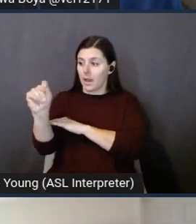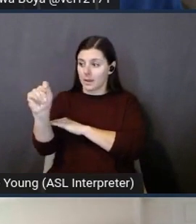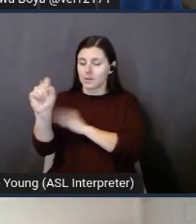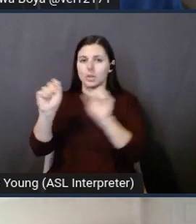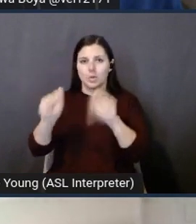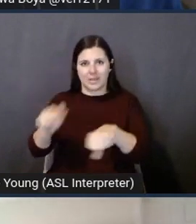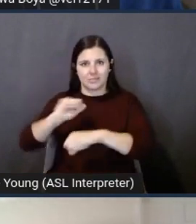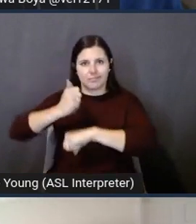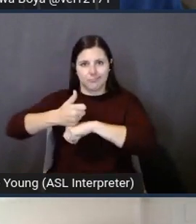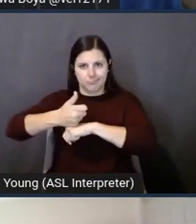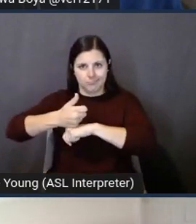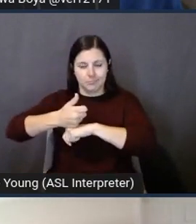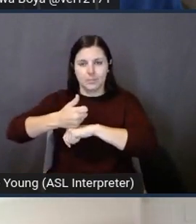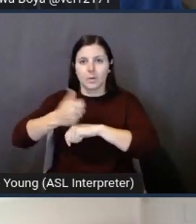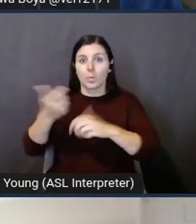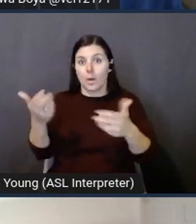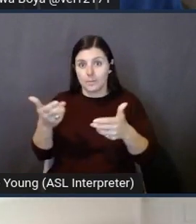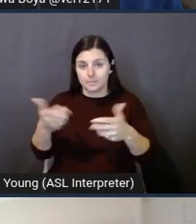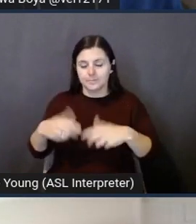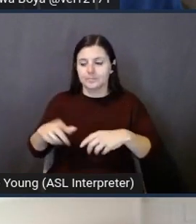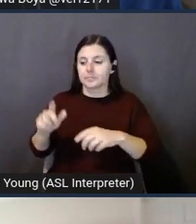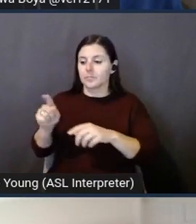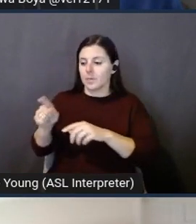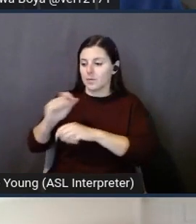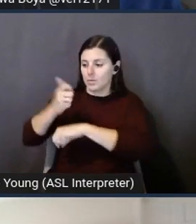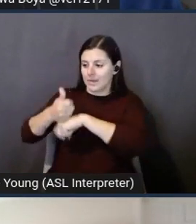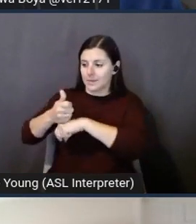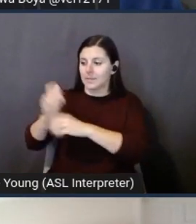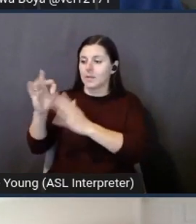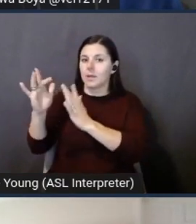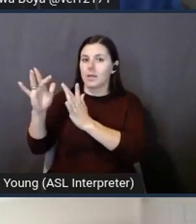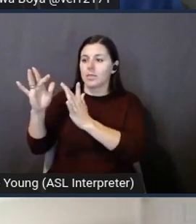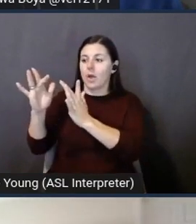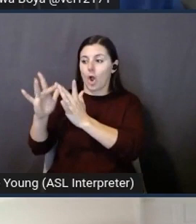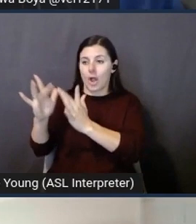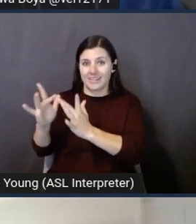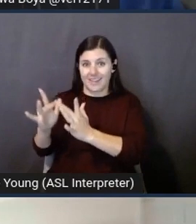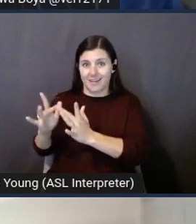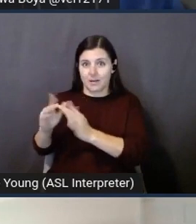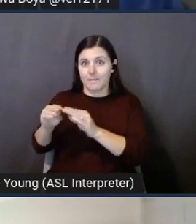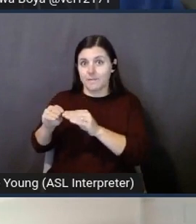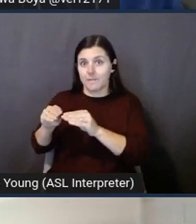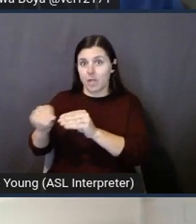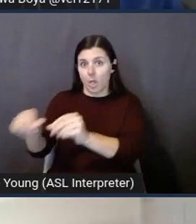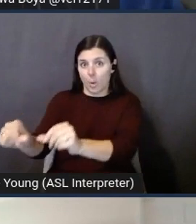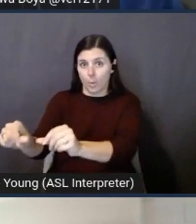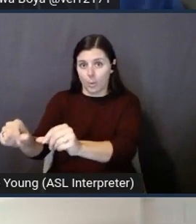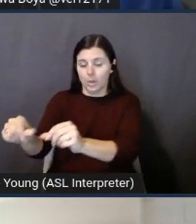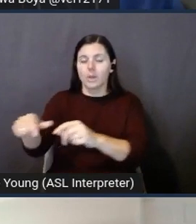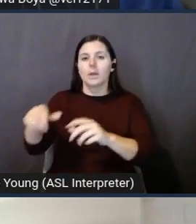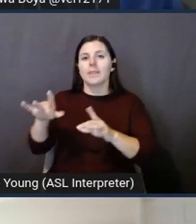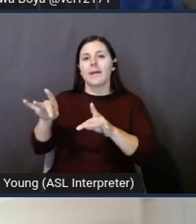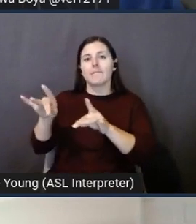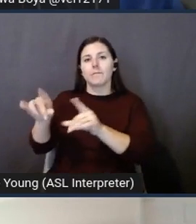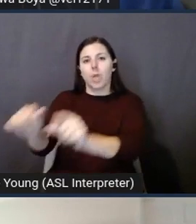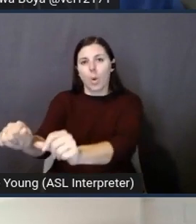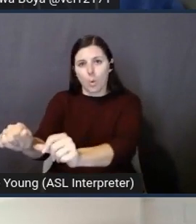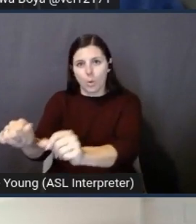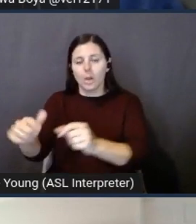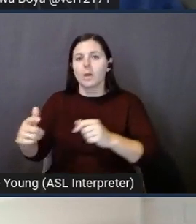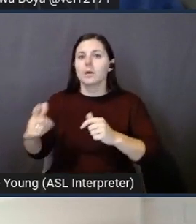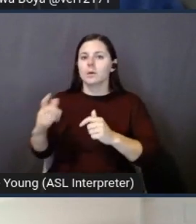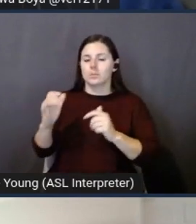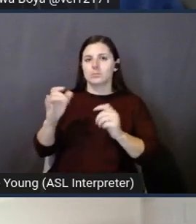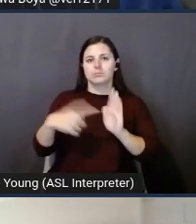right? Number one is you configure your contact flow. Now, this contact flow is where you will see in the demo that we have